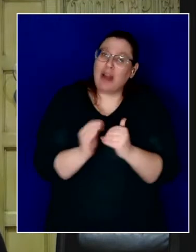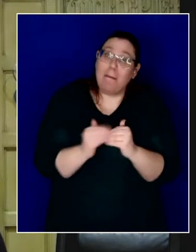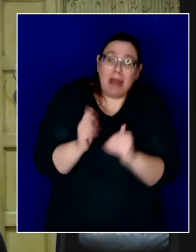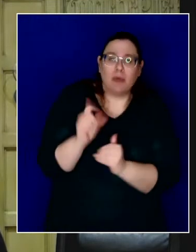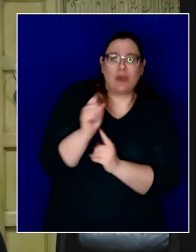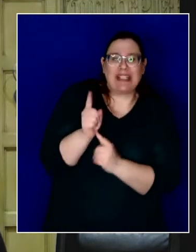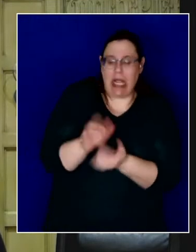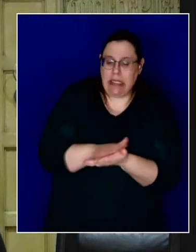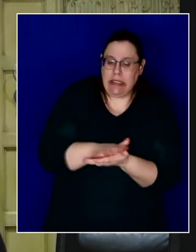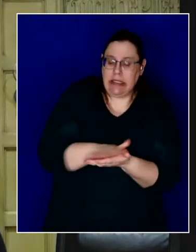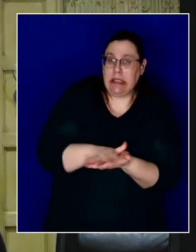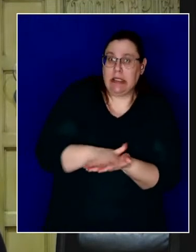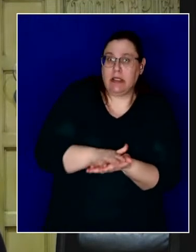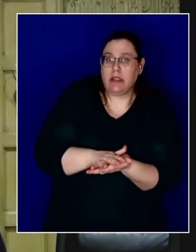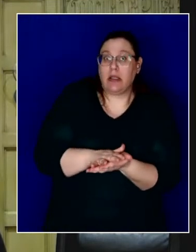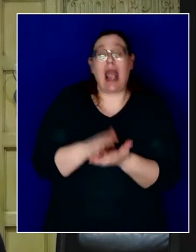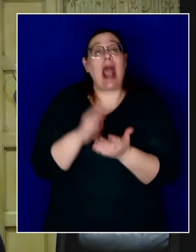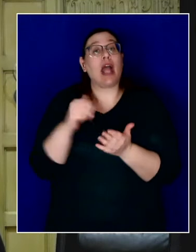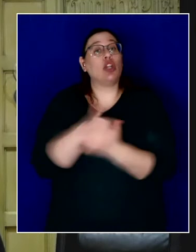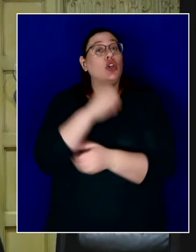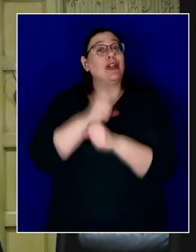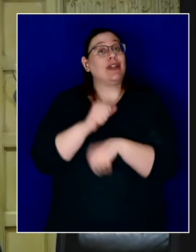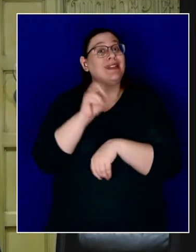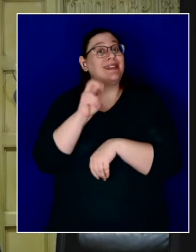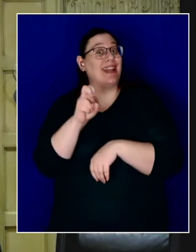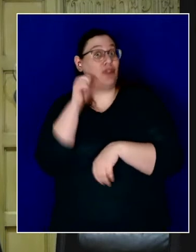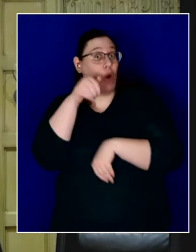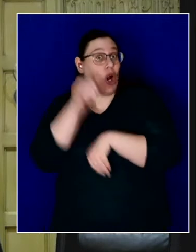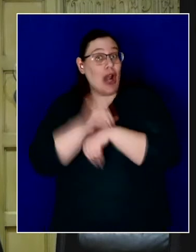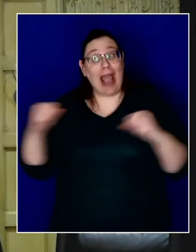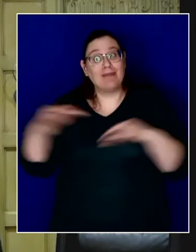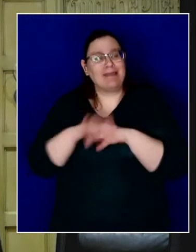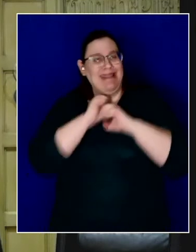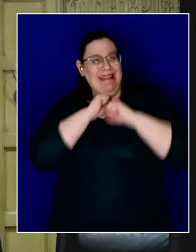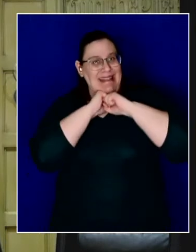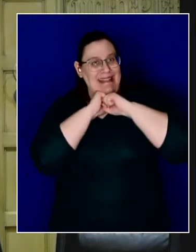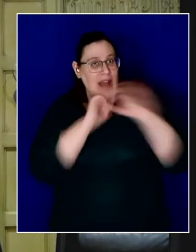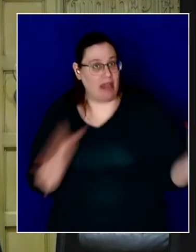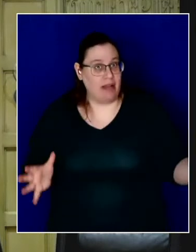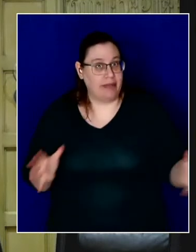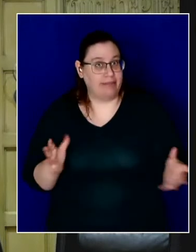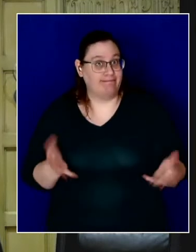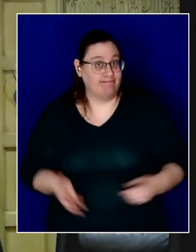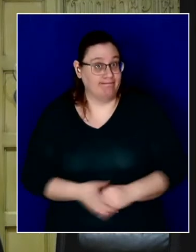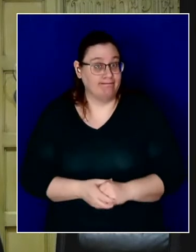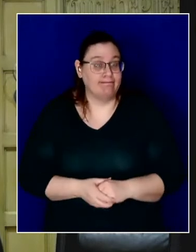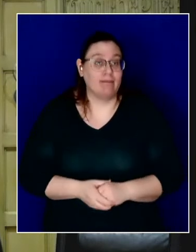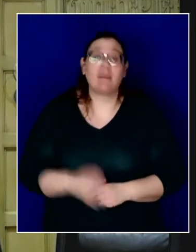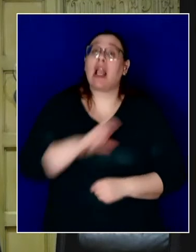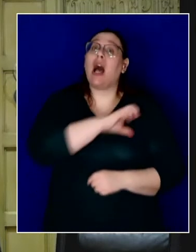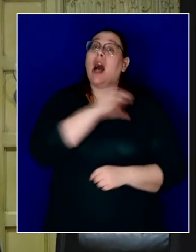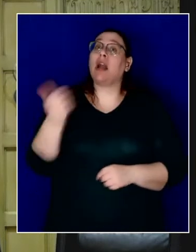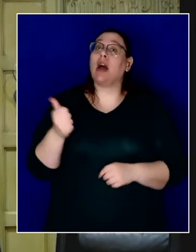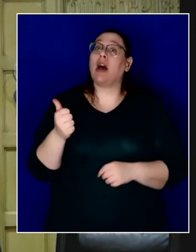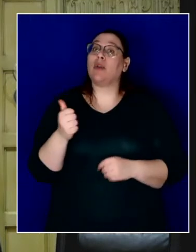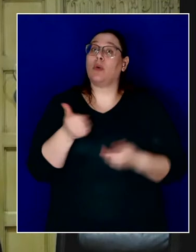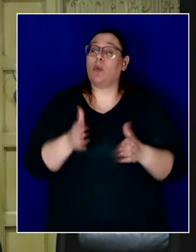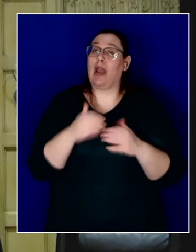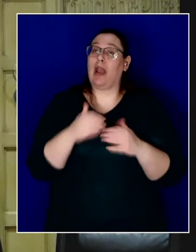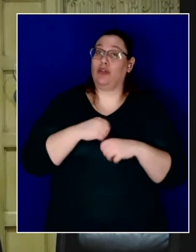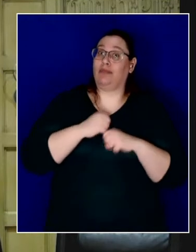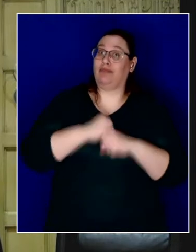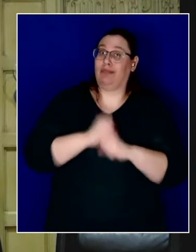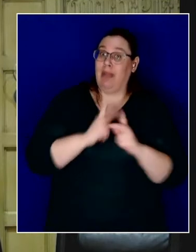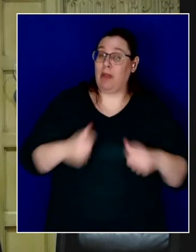any gatherings on New Year's Eve or otherwise. Another life-saving tool available to you is testing.